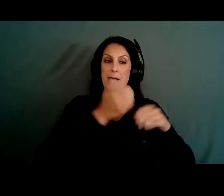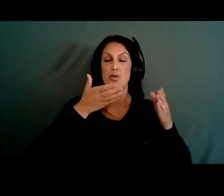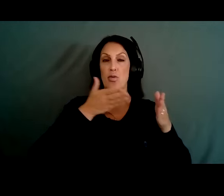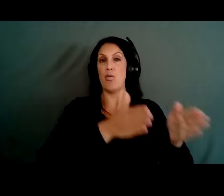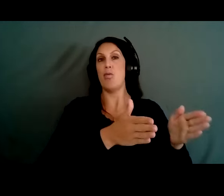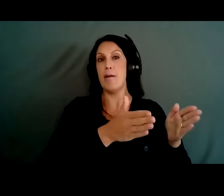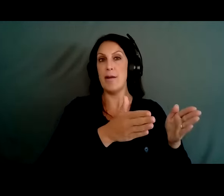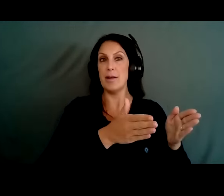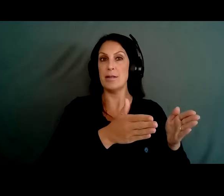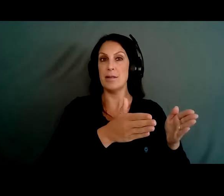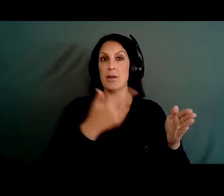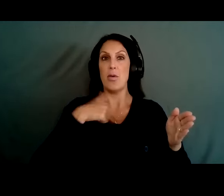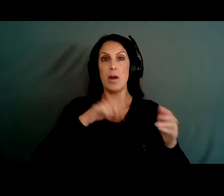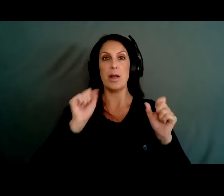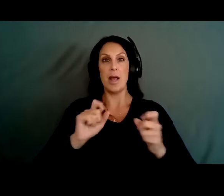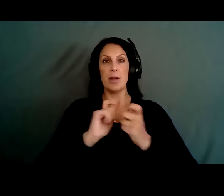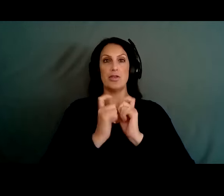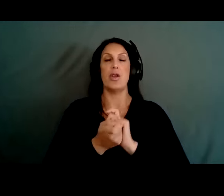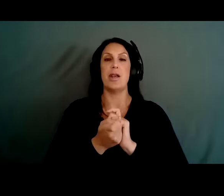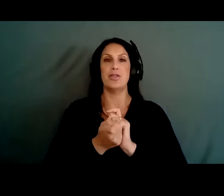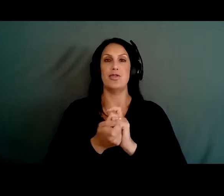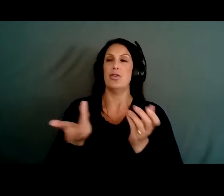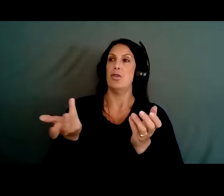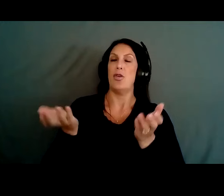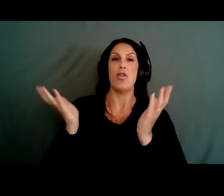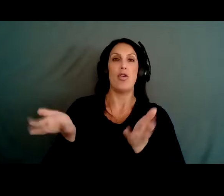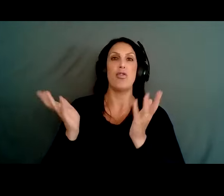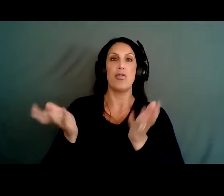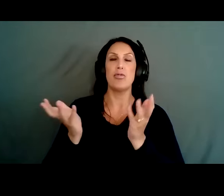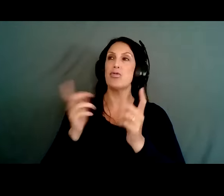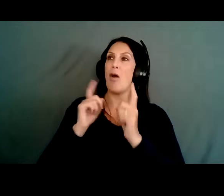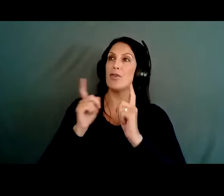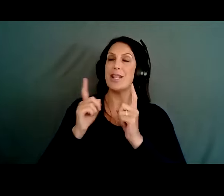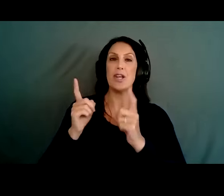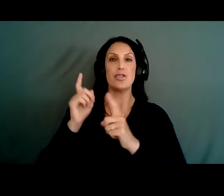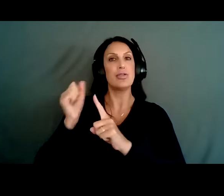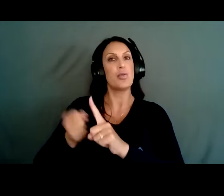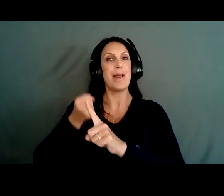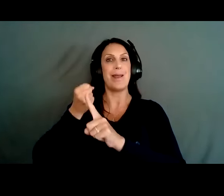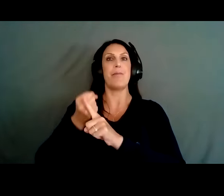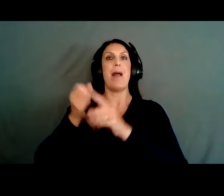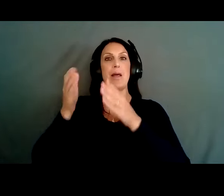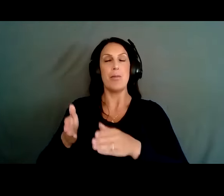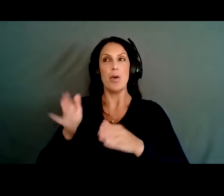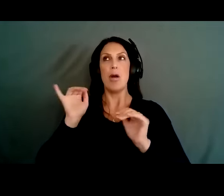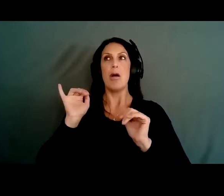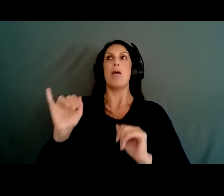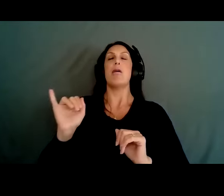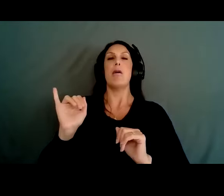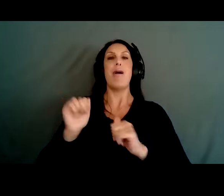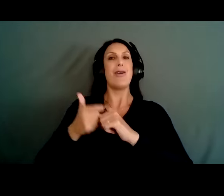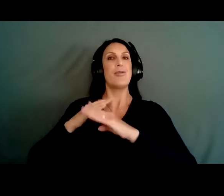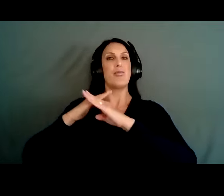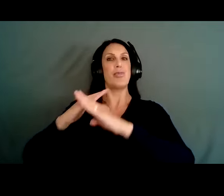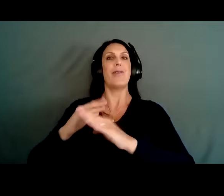change, you know, change the conversation, to have an impact. Now, the quote that you see there, most efforts to prevent suicide